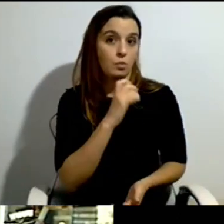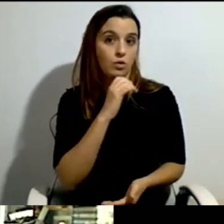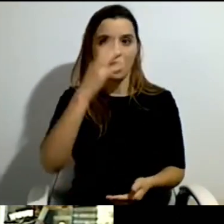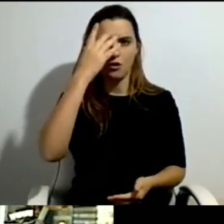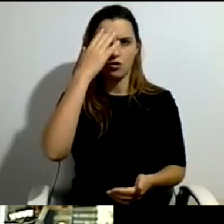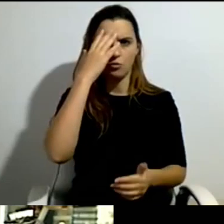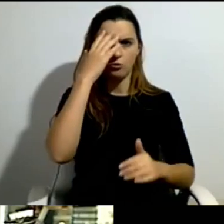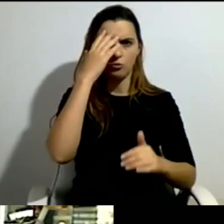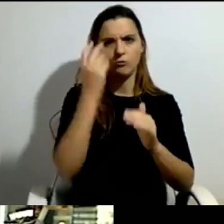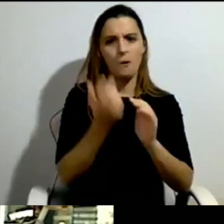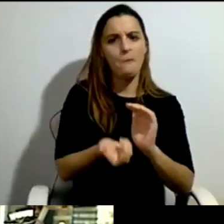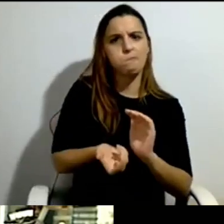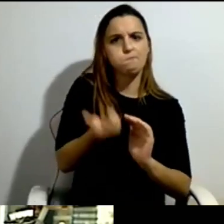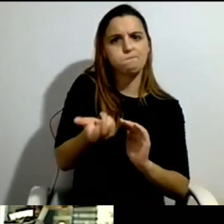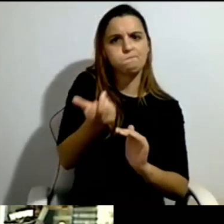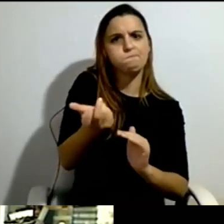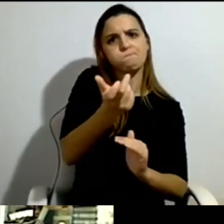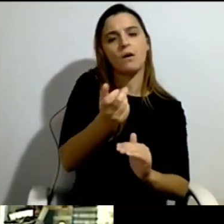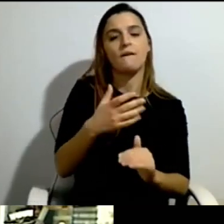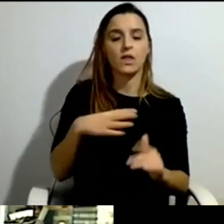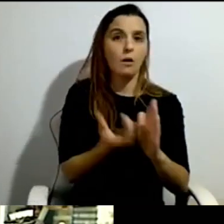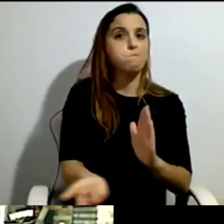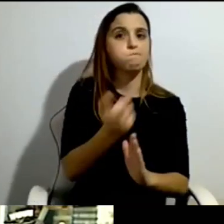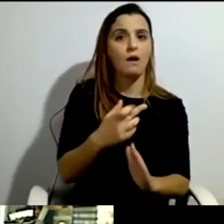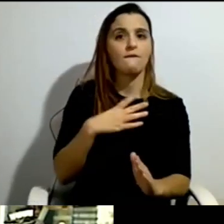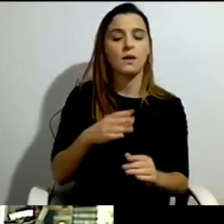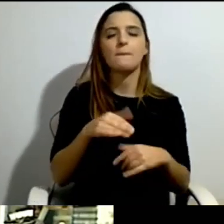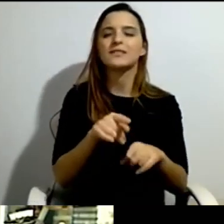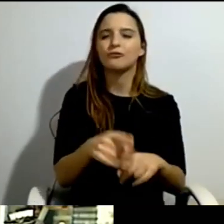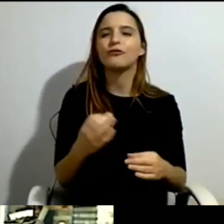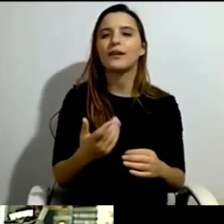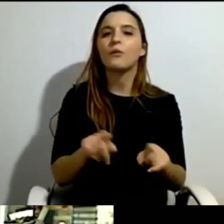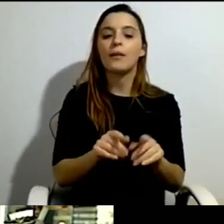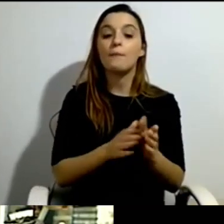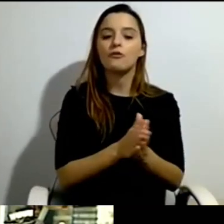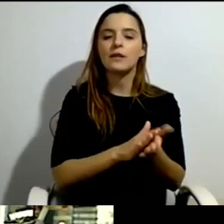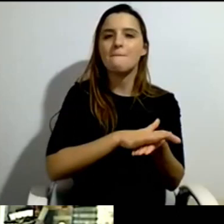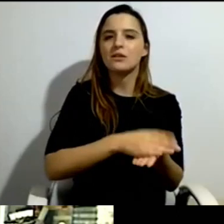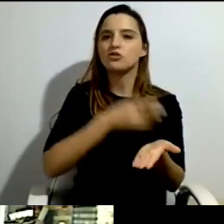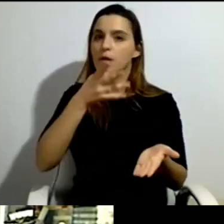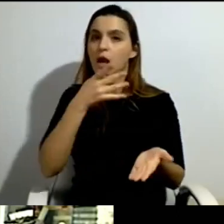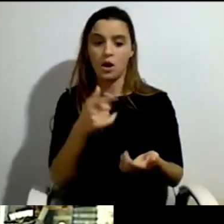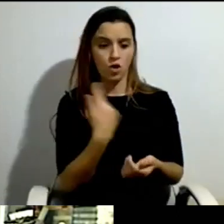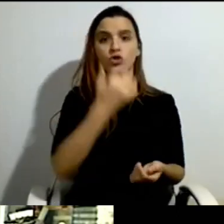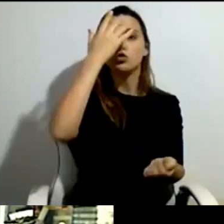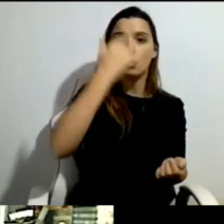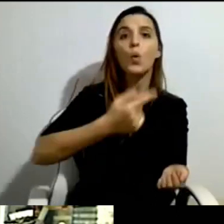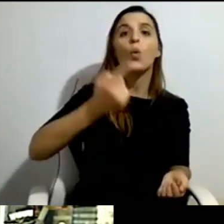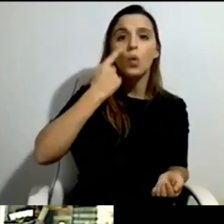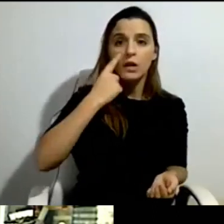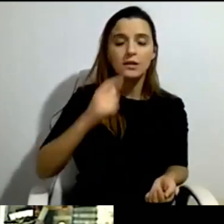arguments in the politics. We know the numbers for the first time in Switzerland. Sorry.